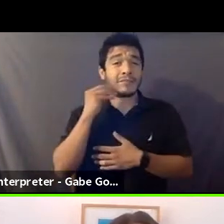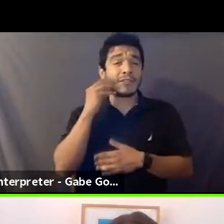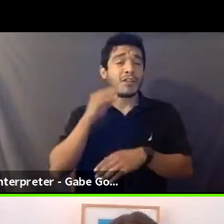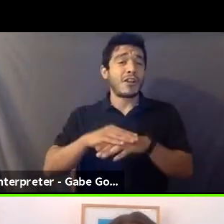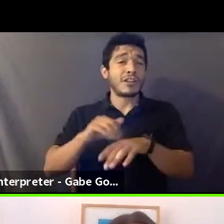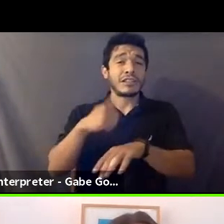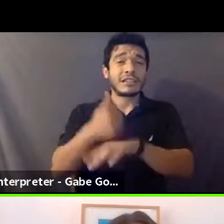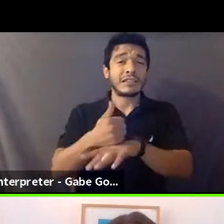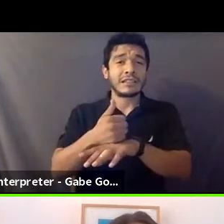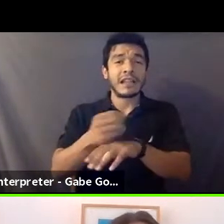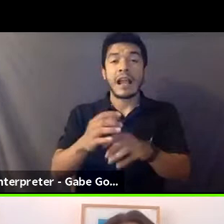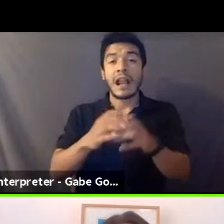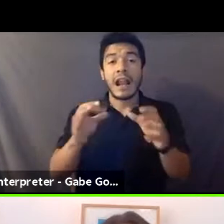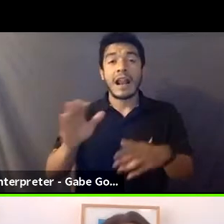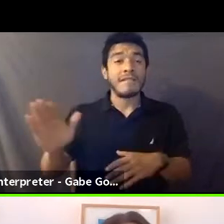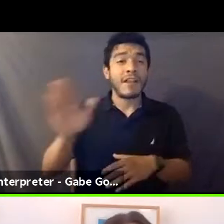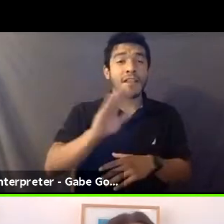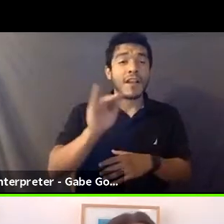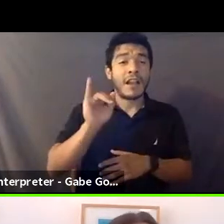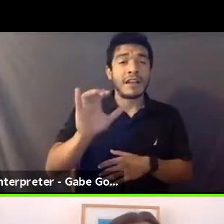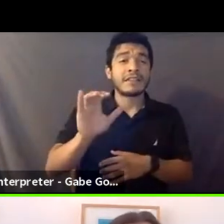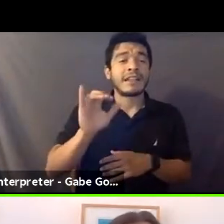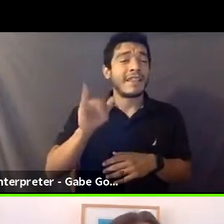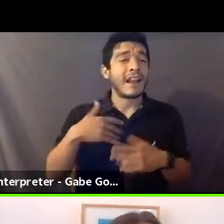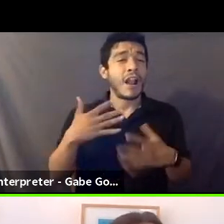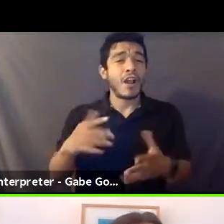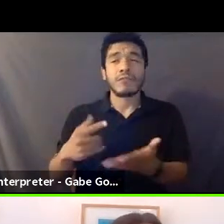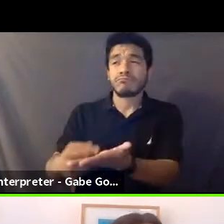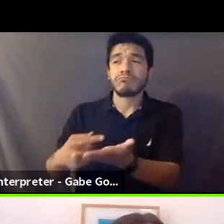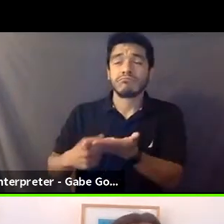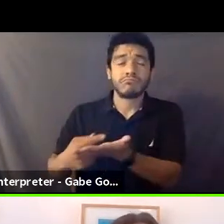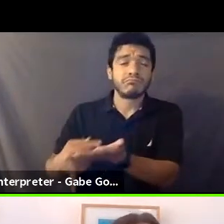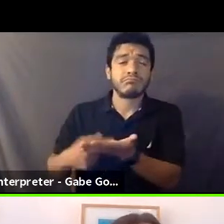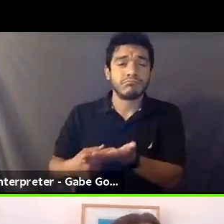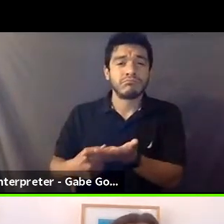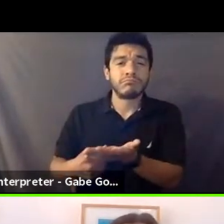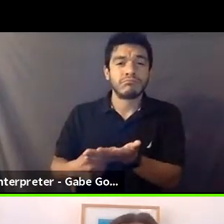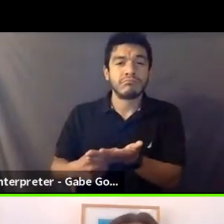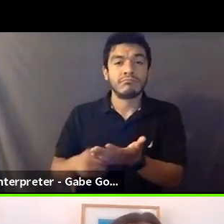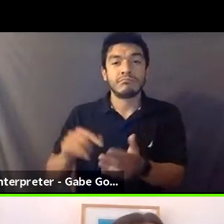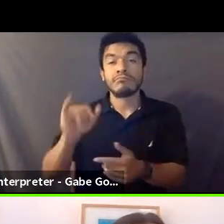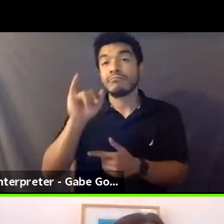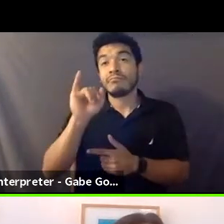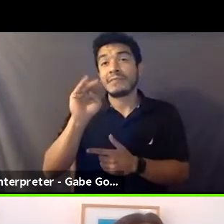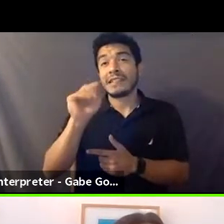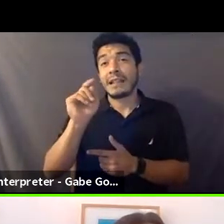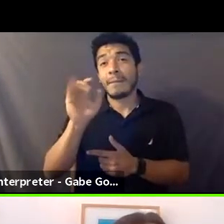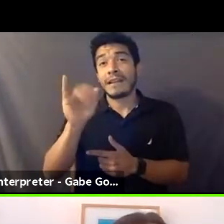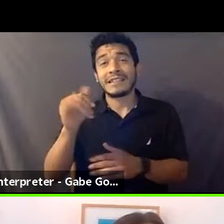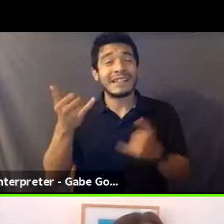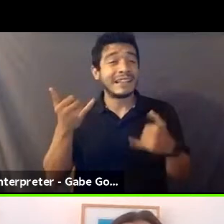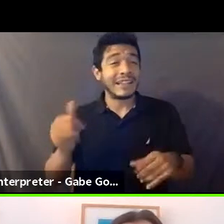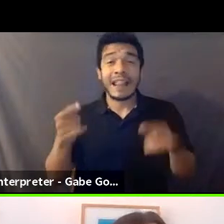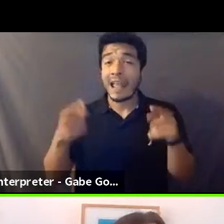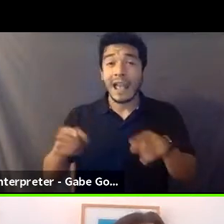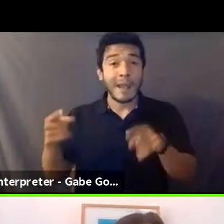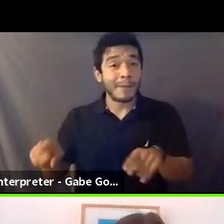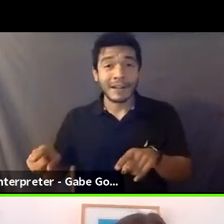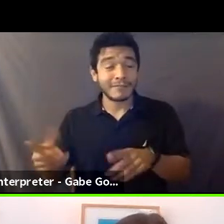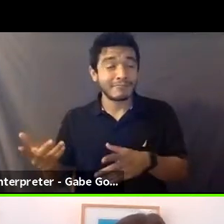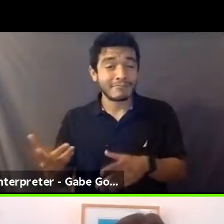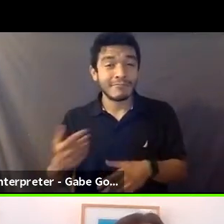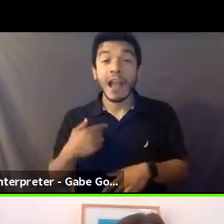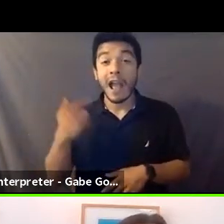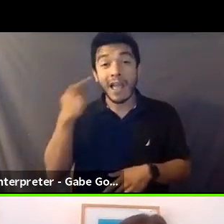and that of a lot of the other ICs that I've talked to, intimacy is still going full force. Um, I think performers